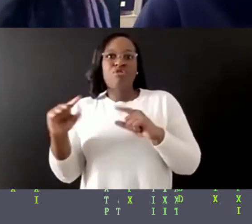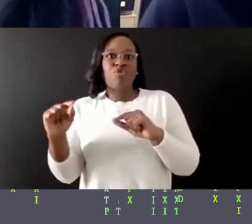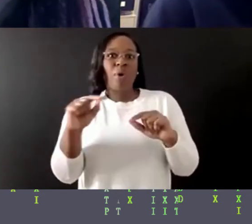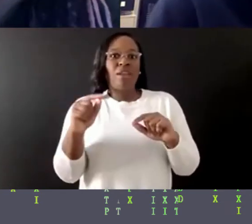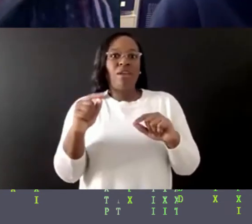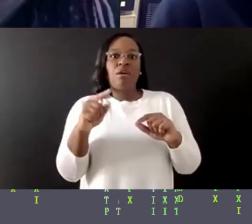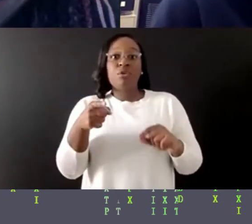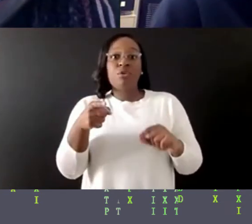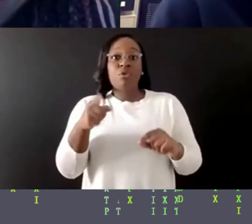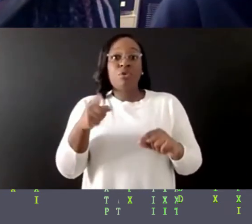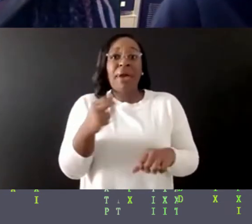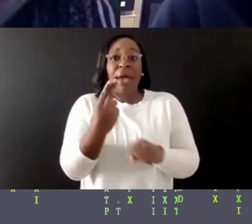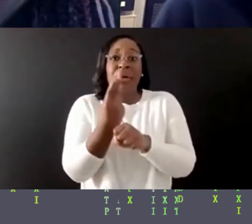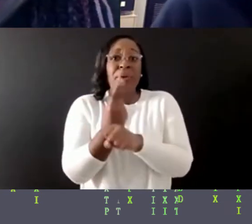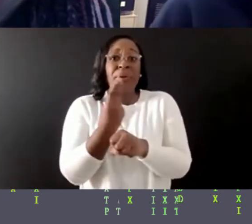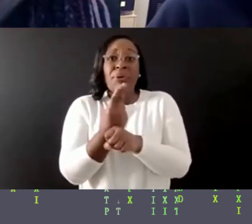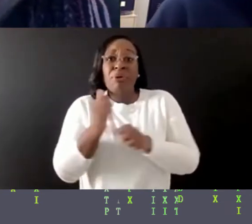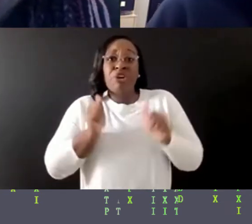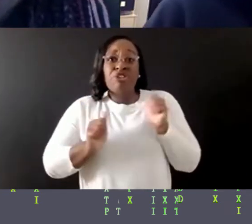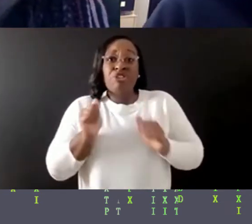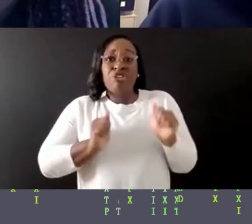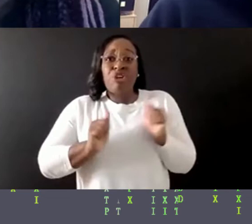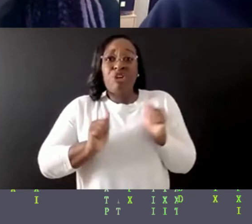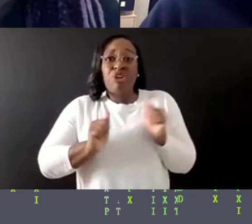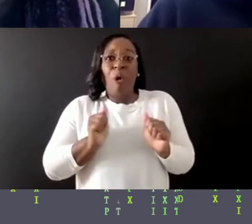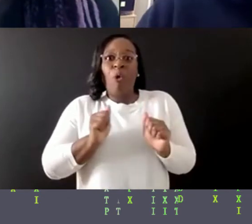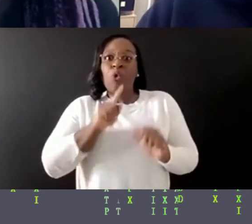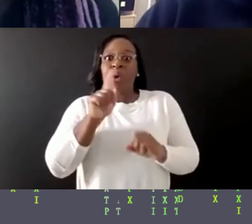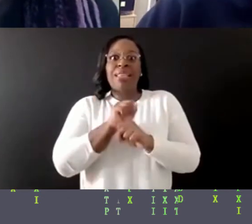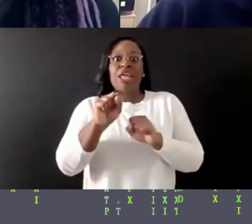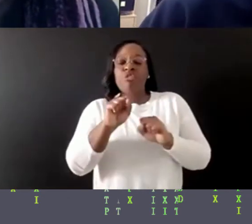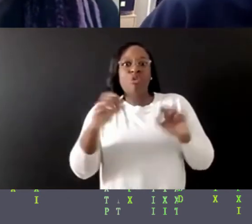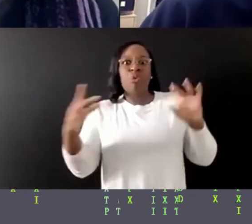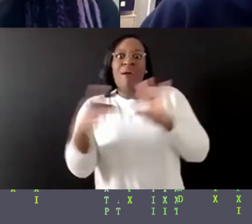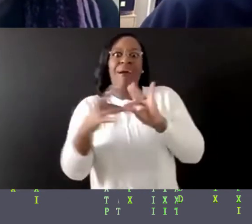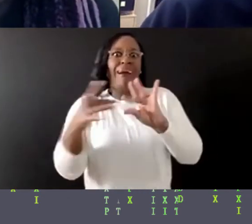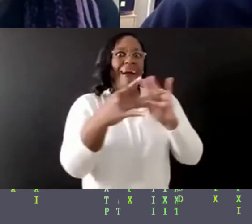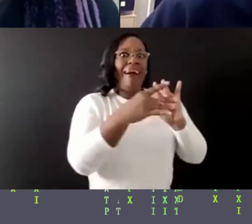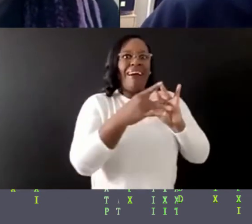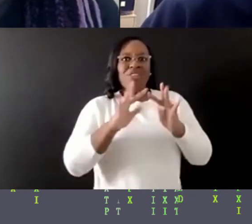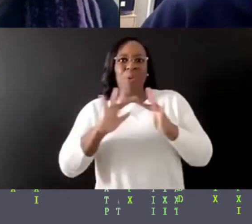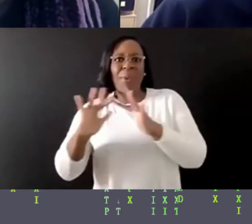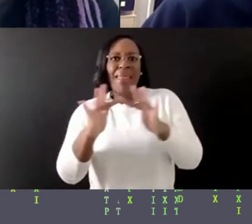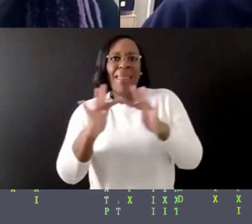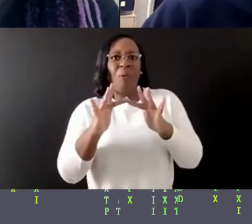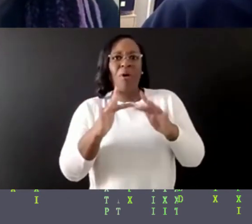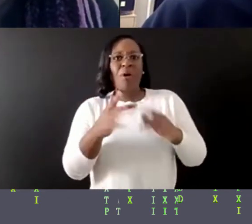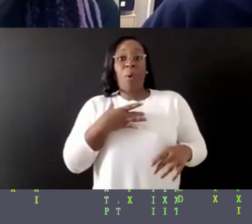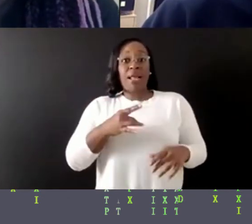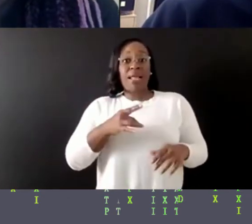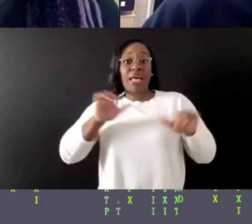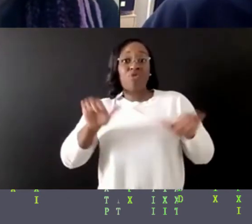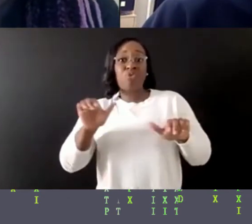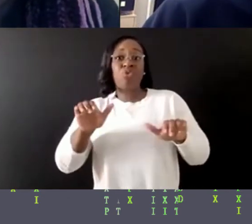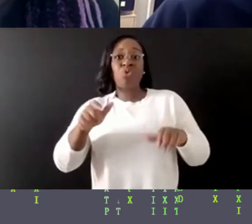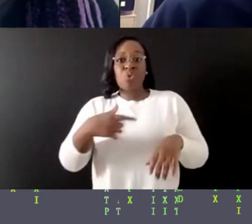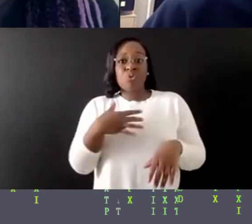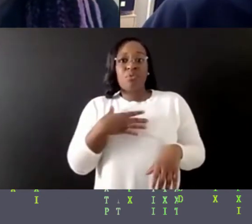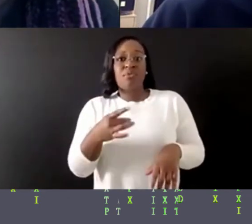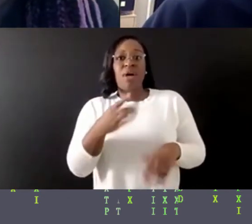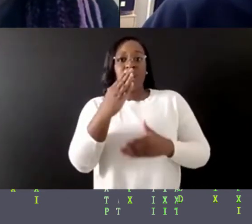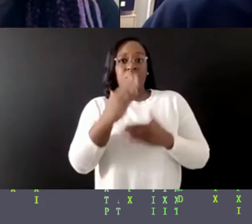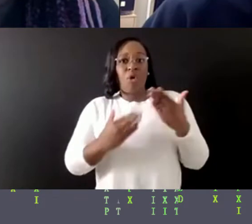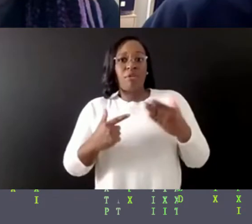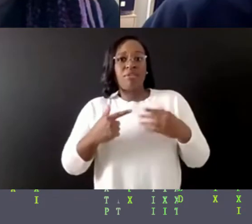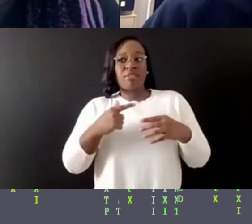that show and you can build community that way. But really, what I like to do is find pieces of myself that I'm afraid